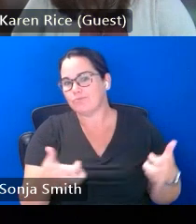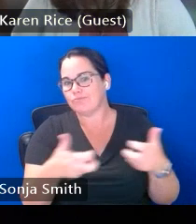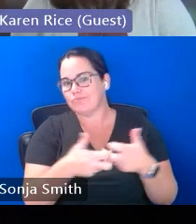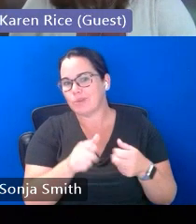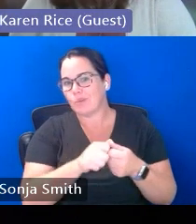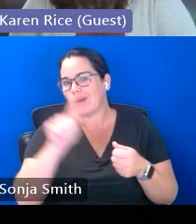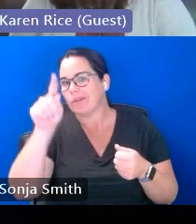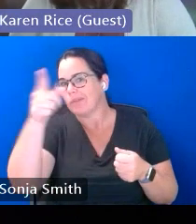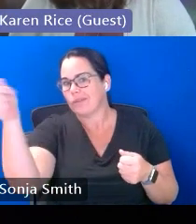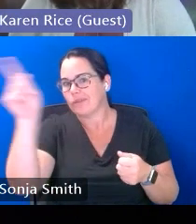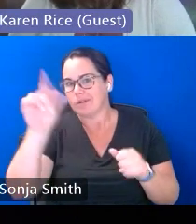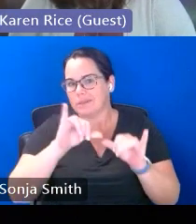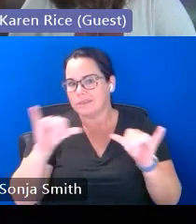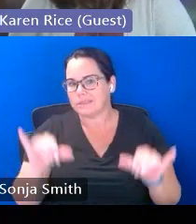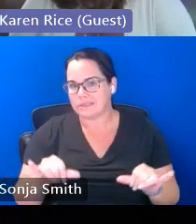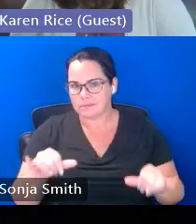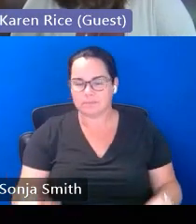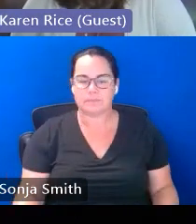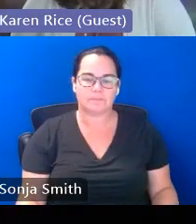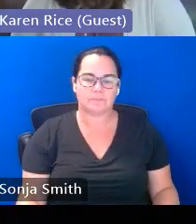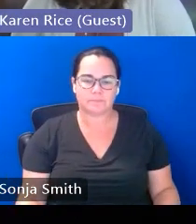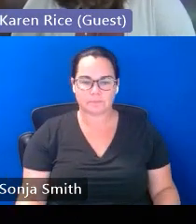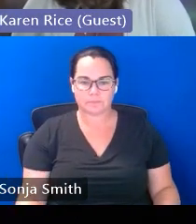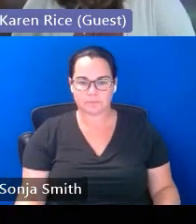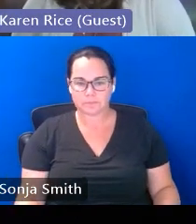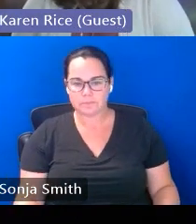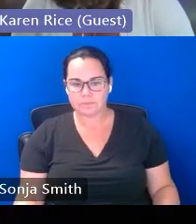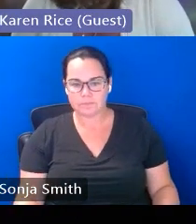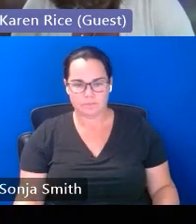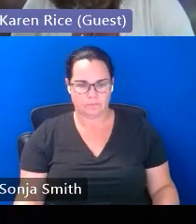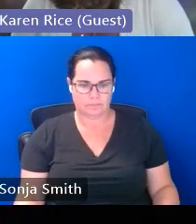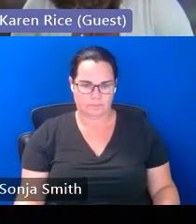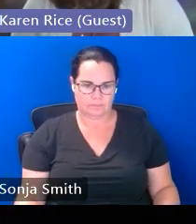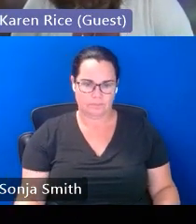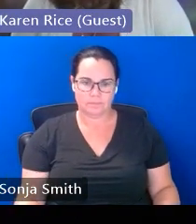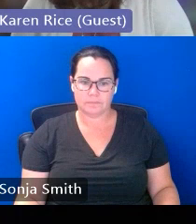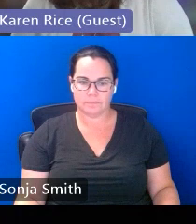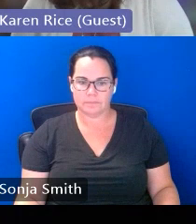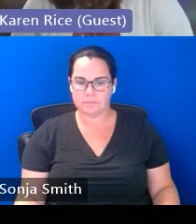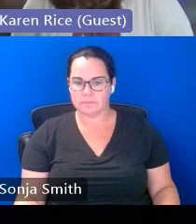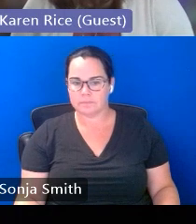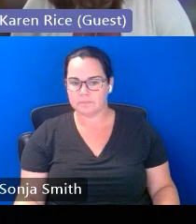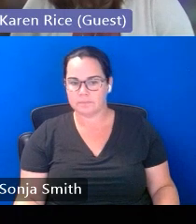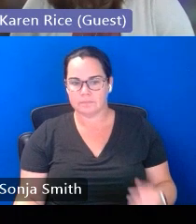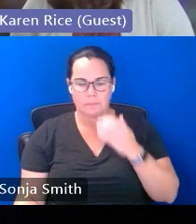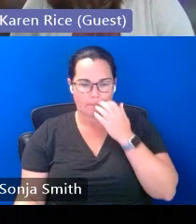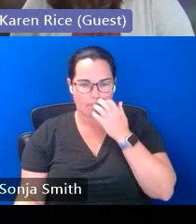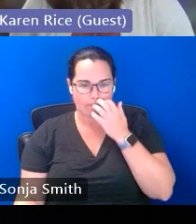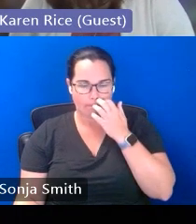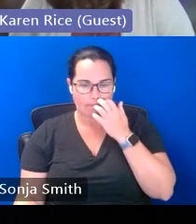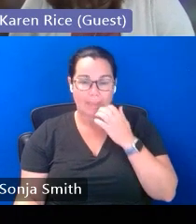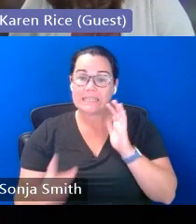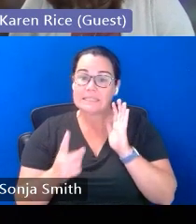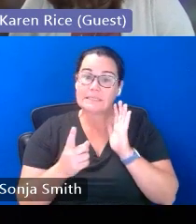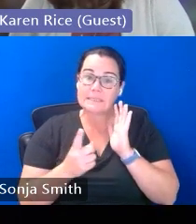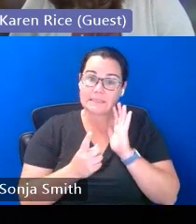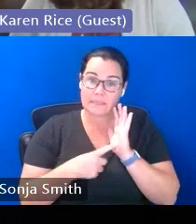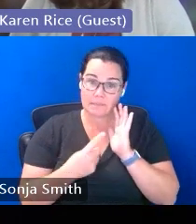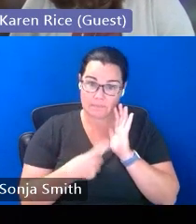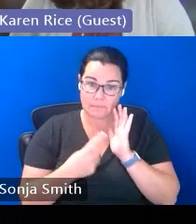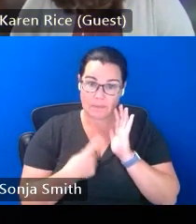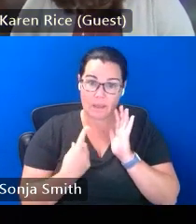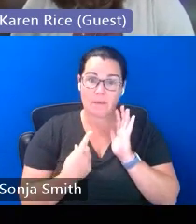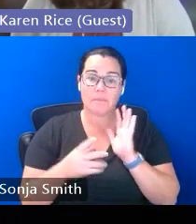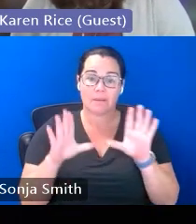in addition there may be times when foreign travel is a part of a class i